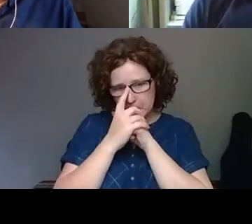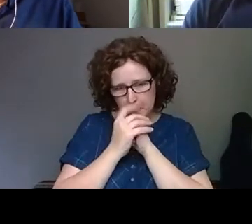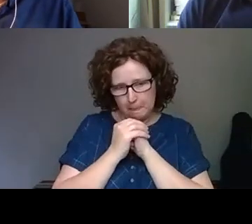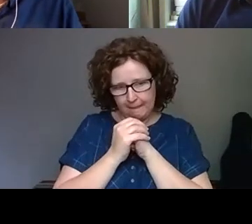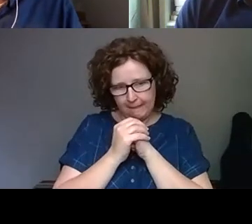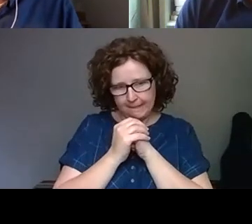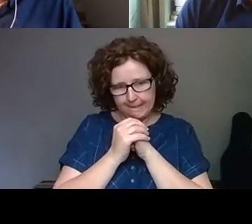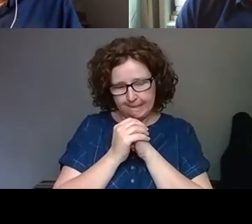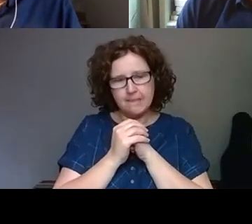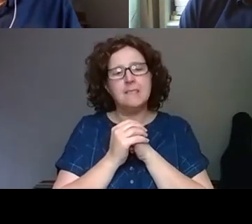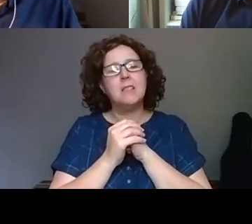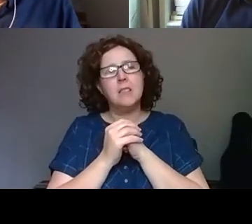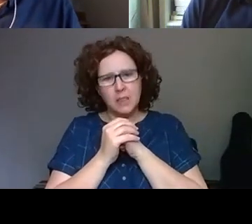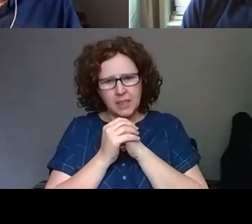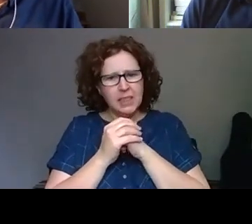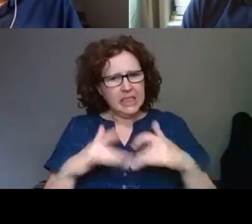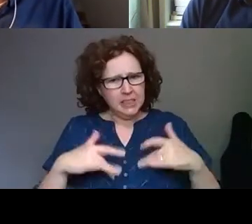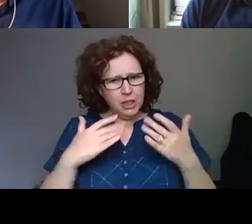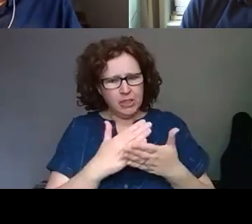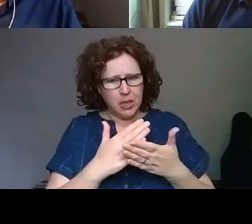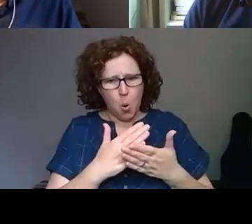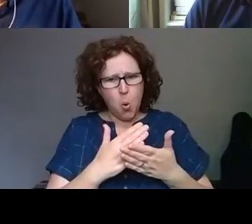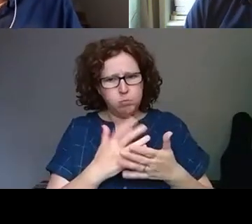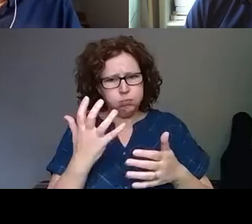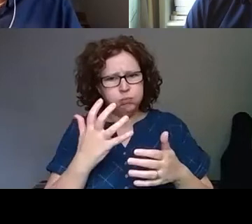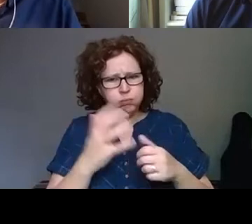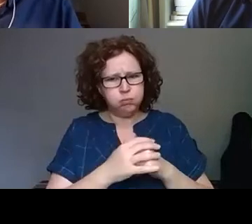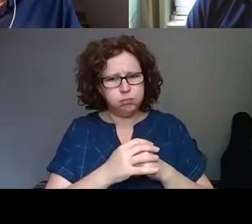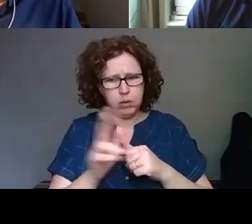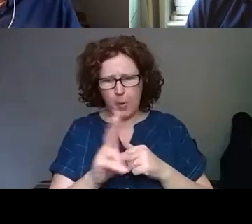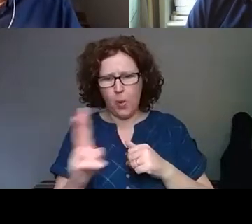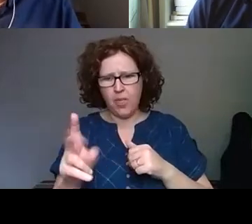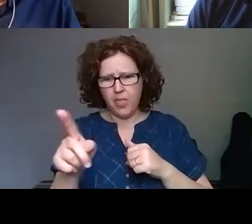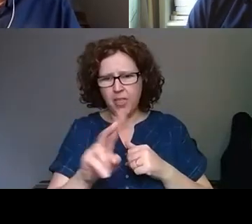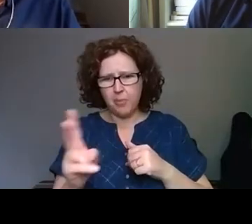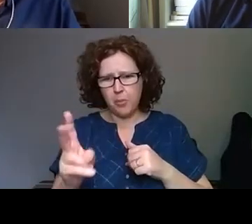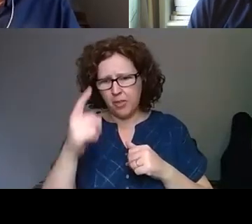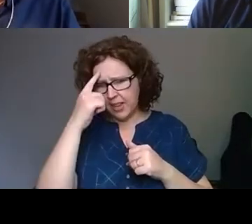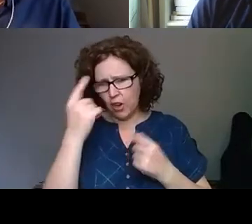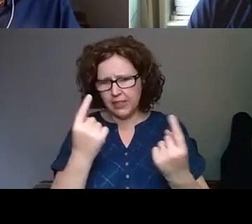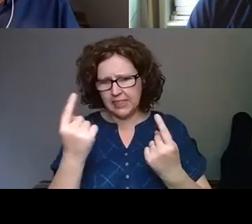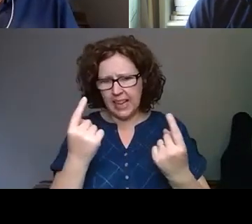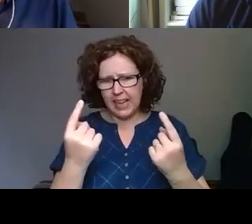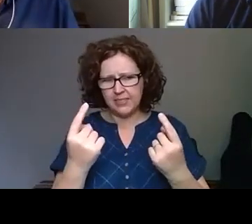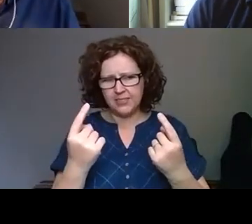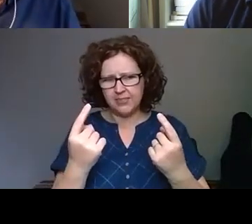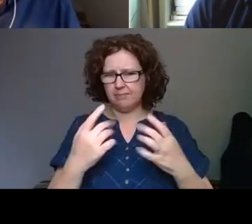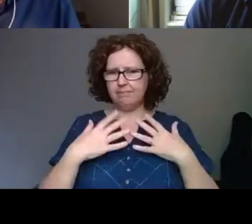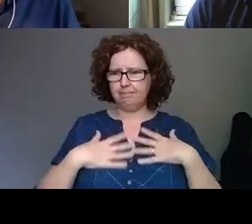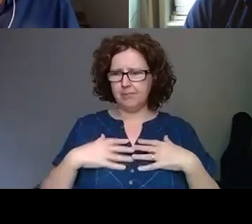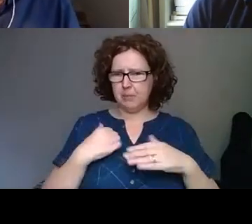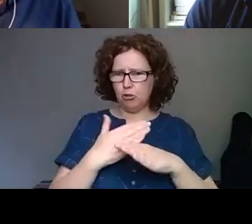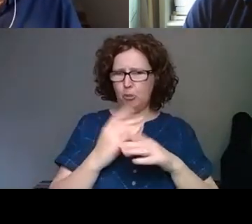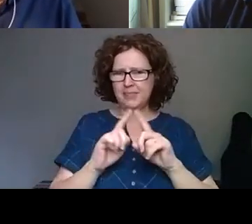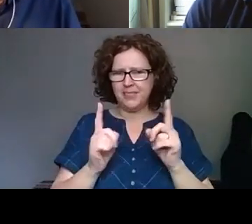It feels quite profound, feels like, you know, both of you are thinking of yourselves framed in a different way, you know, this